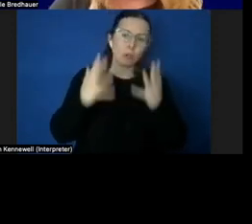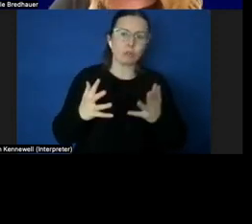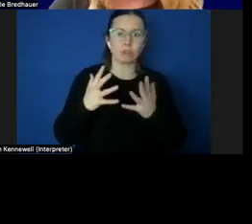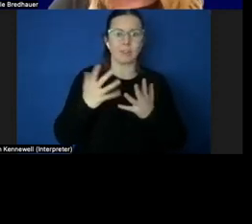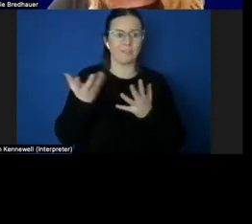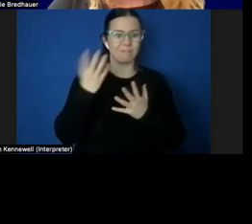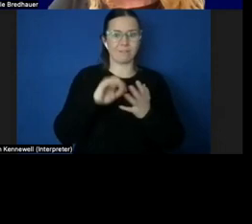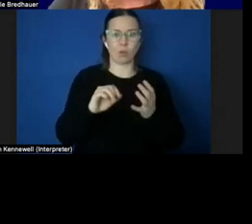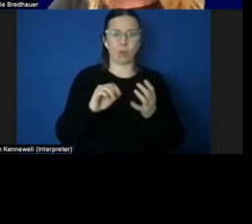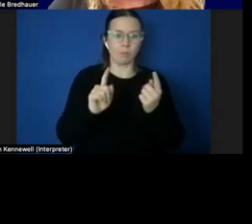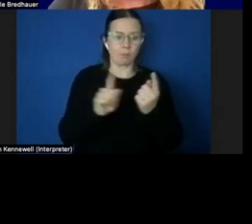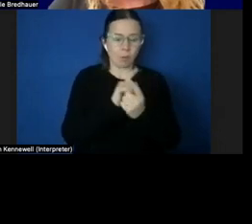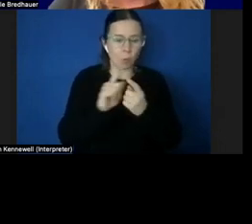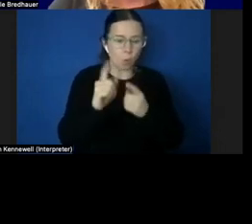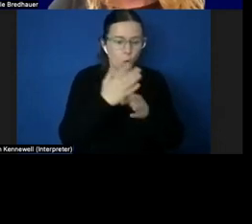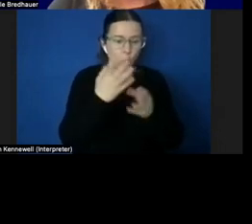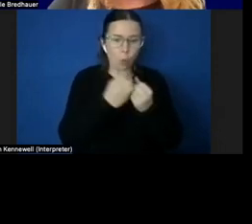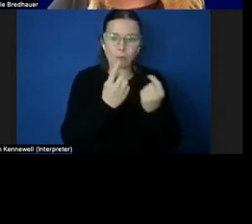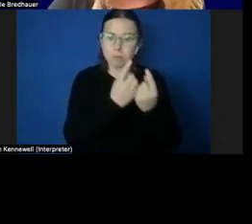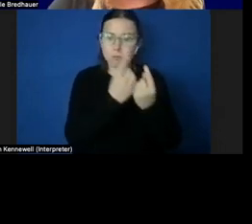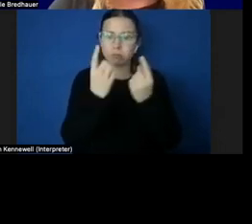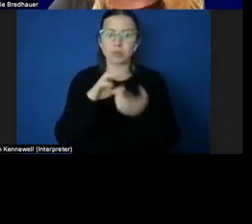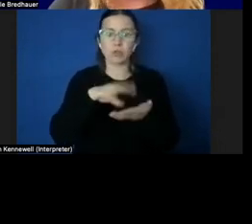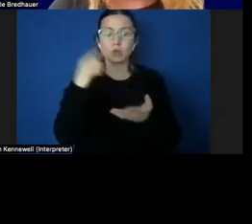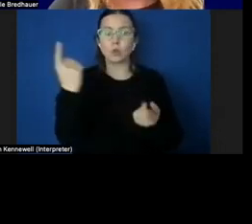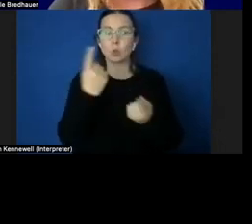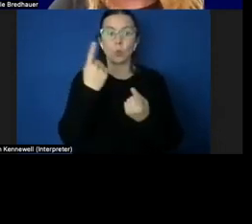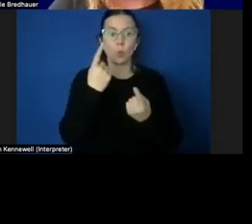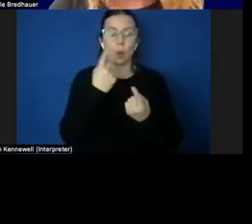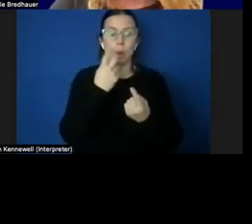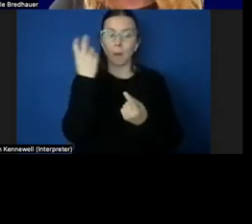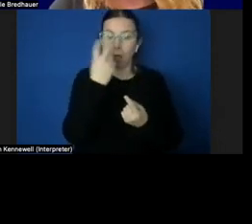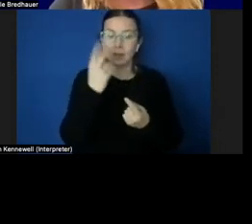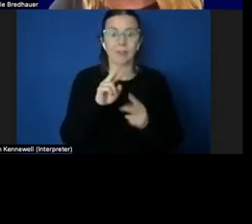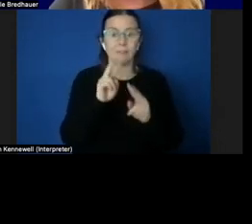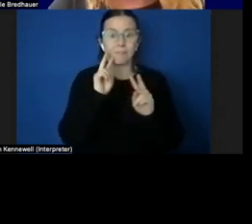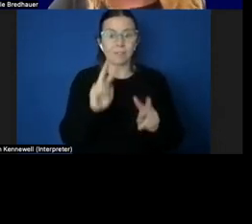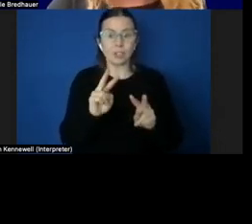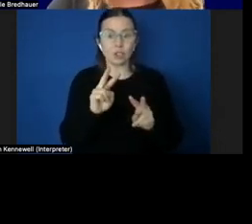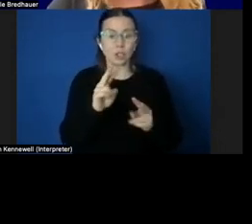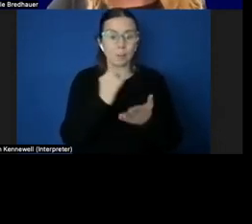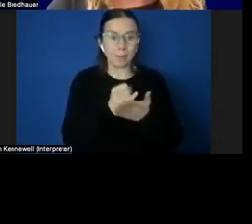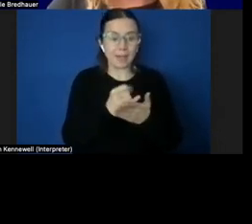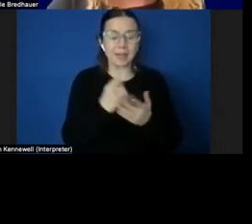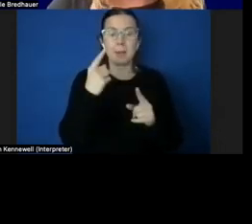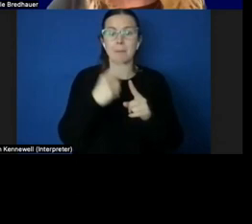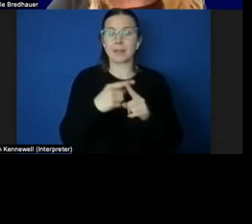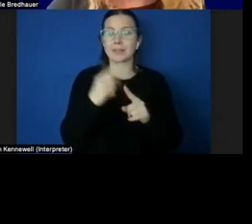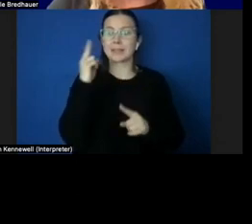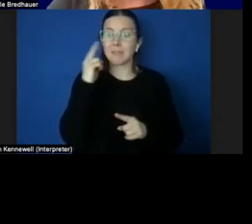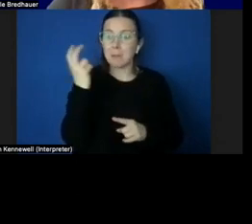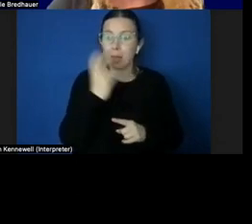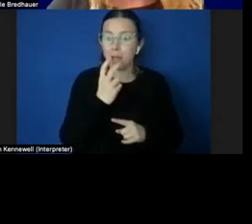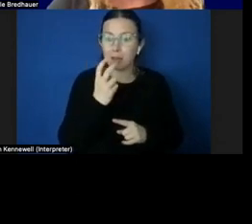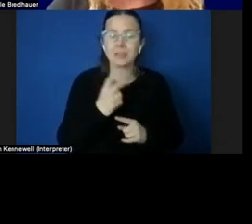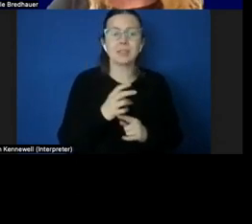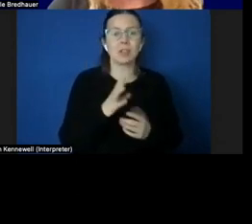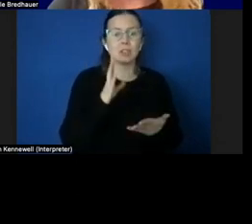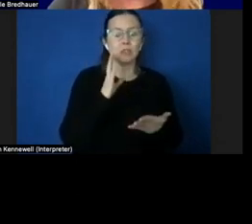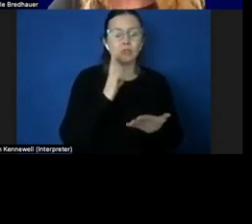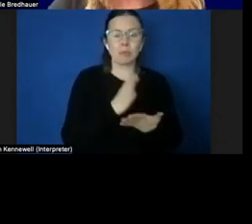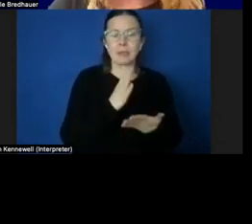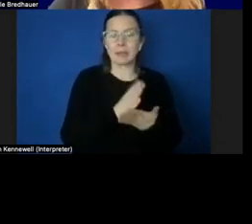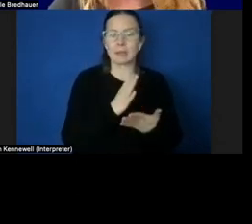students who are blind, vision impaired and deaf blind. It's just been